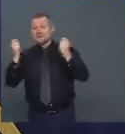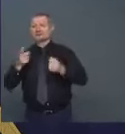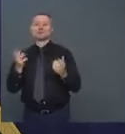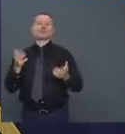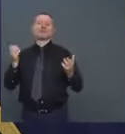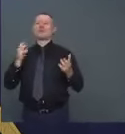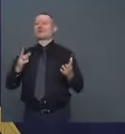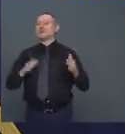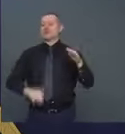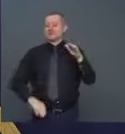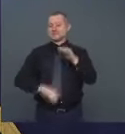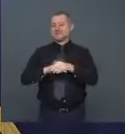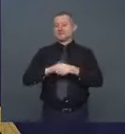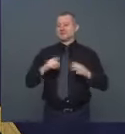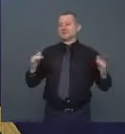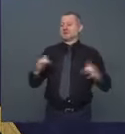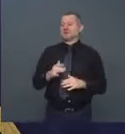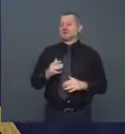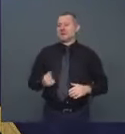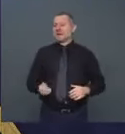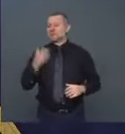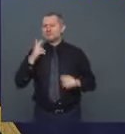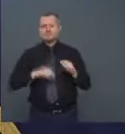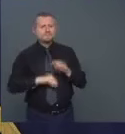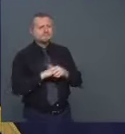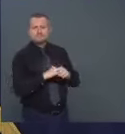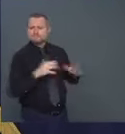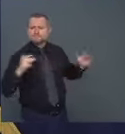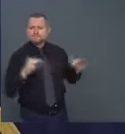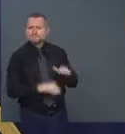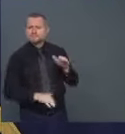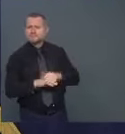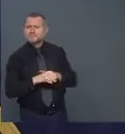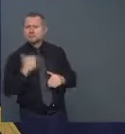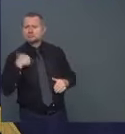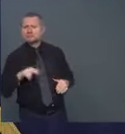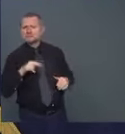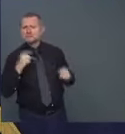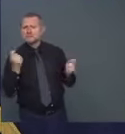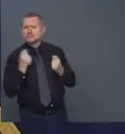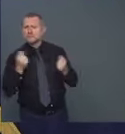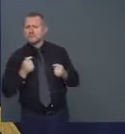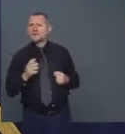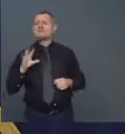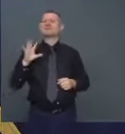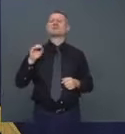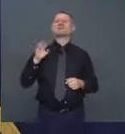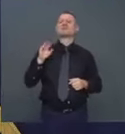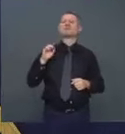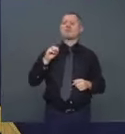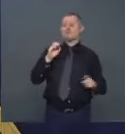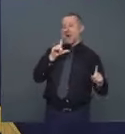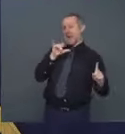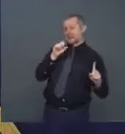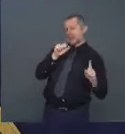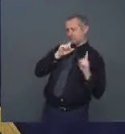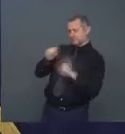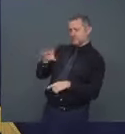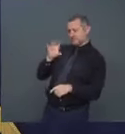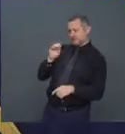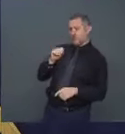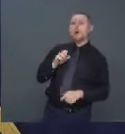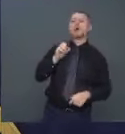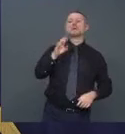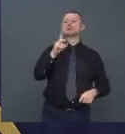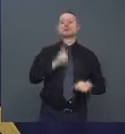participants. What's the current number on the cap of participants? 50? For religious gatherings, 50, 50. You have religious gatherings. You can't have